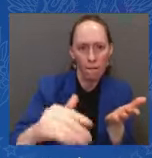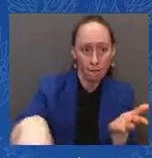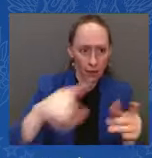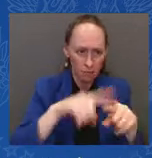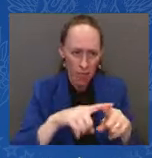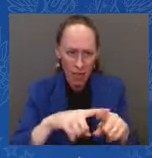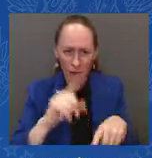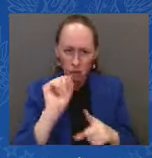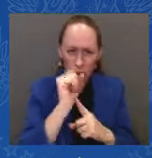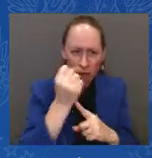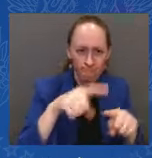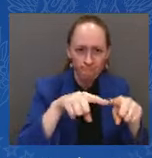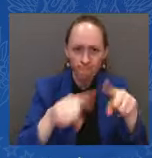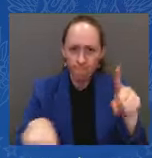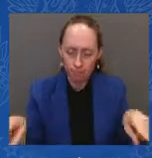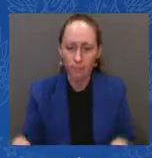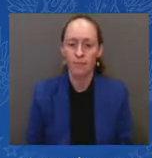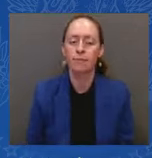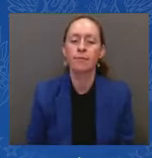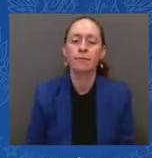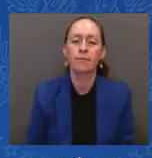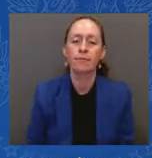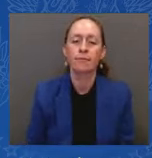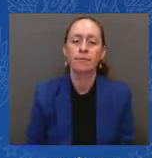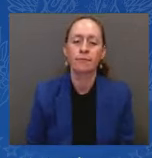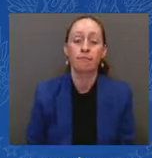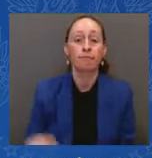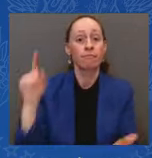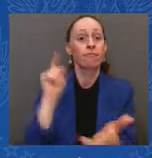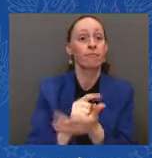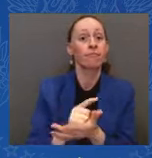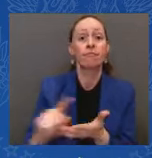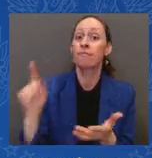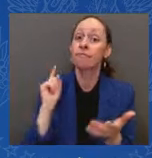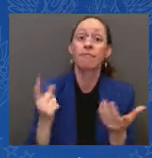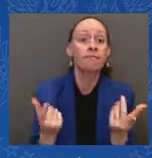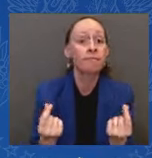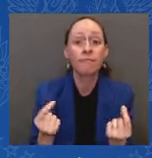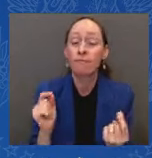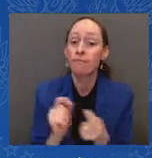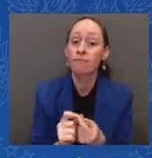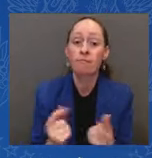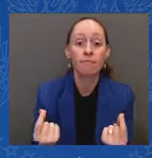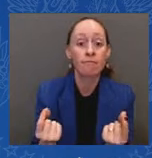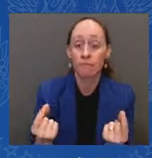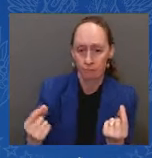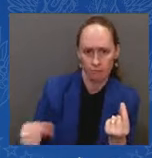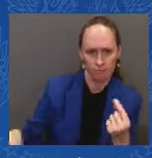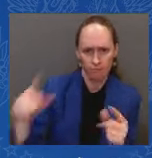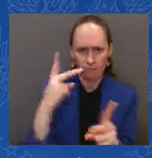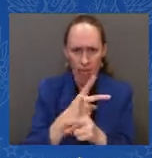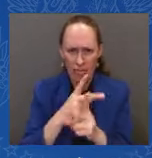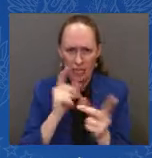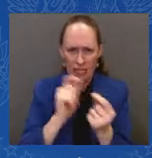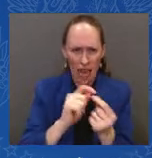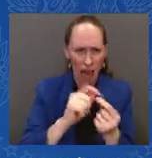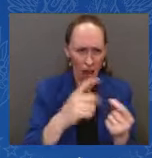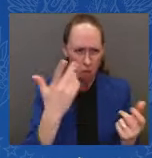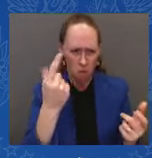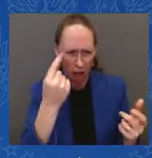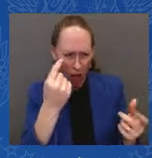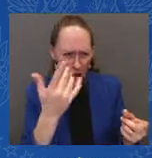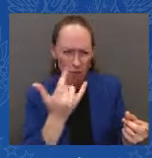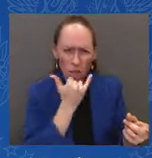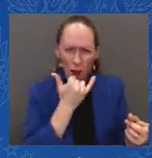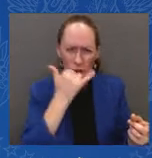this process by identifying specific challenges that borrowers face in the current system so we can move forward with a new